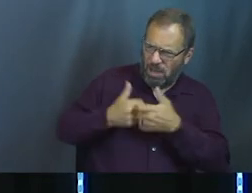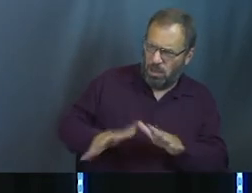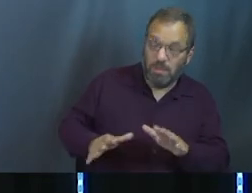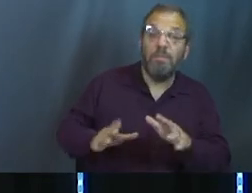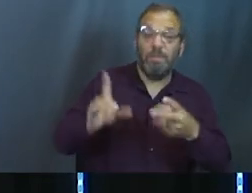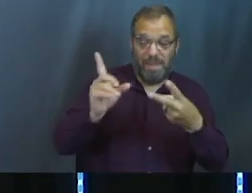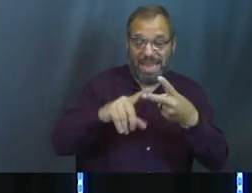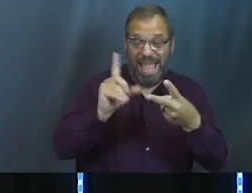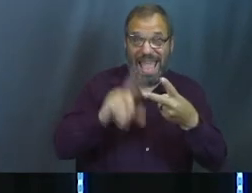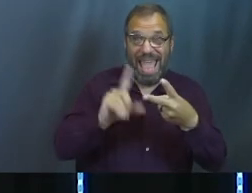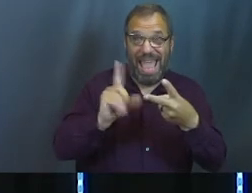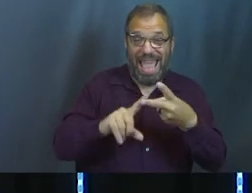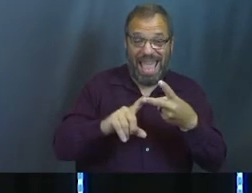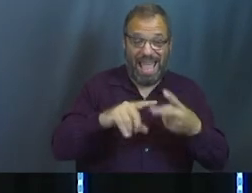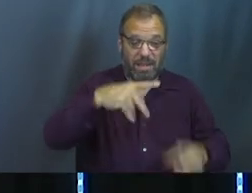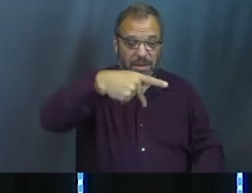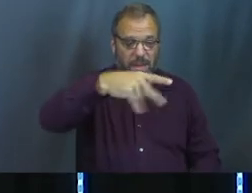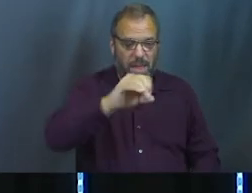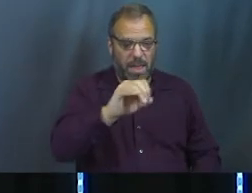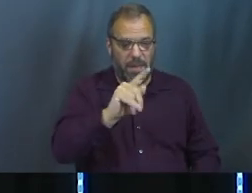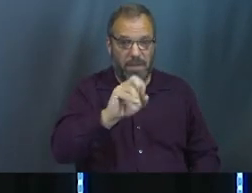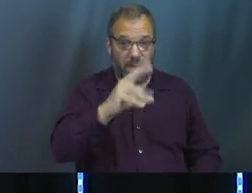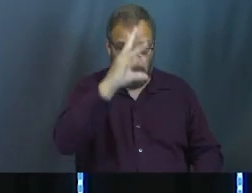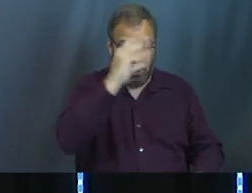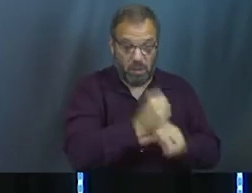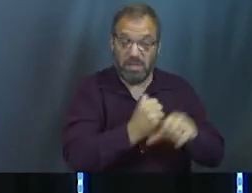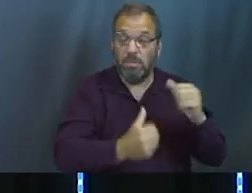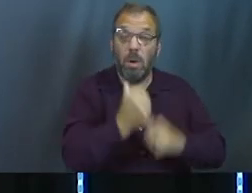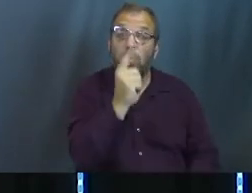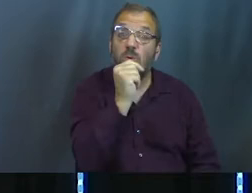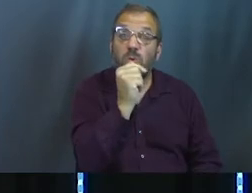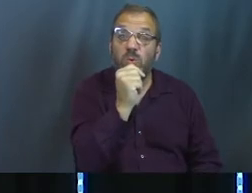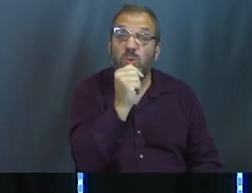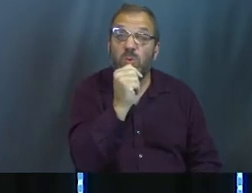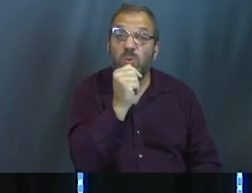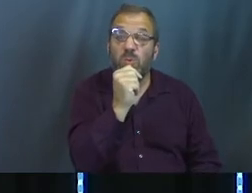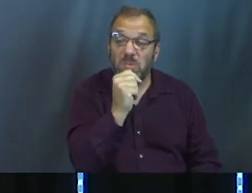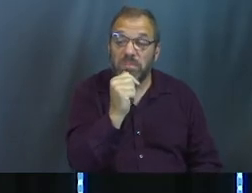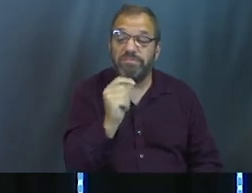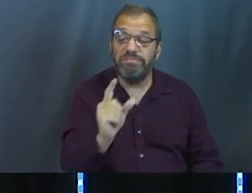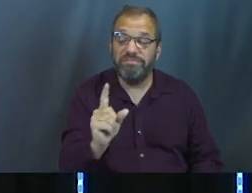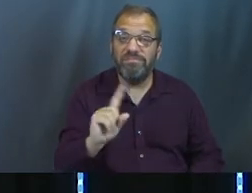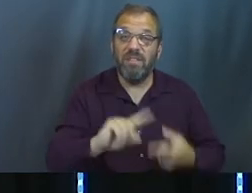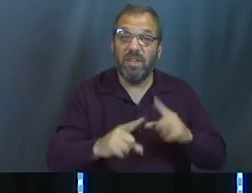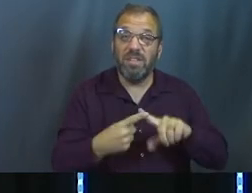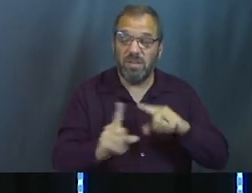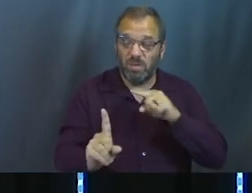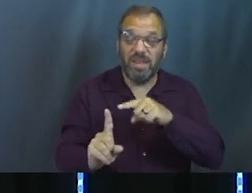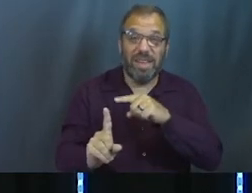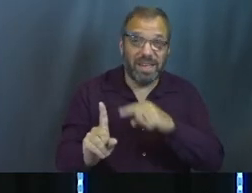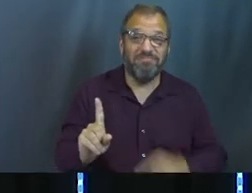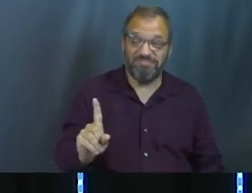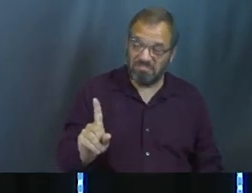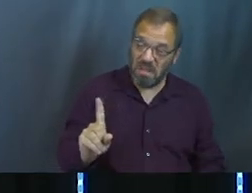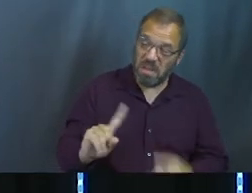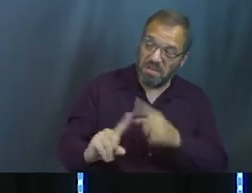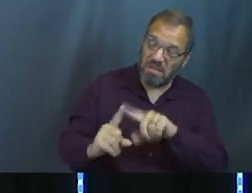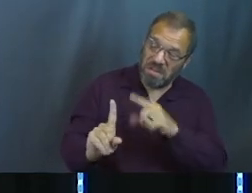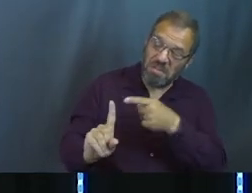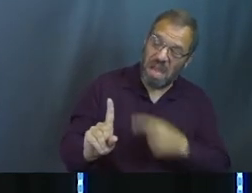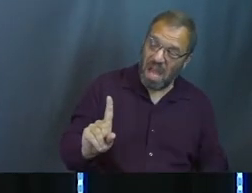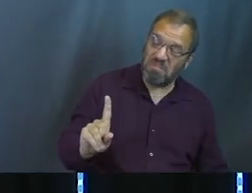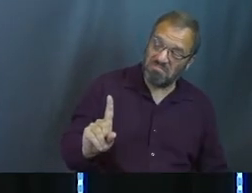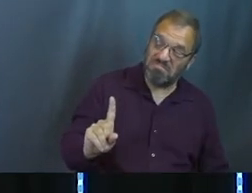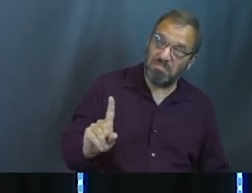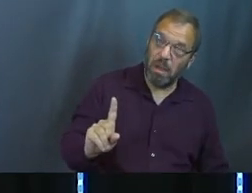And also, being the person that Potiphar probably trusted most in that time, he probably said, he's got some friendship there, some connection, a good relationship with Joseph.